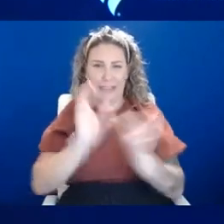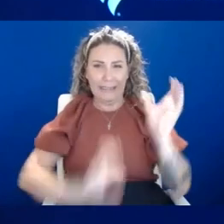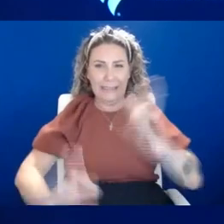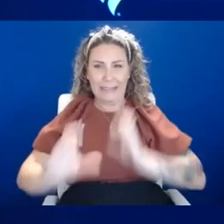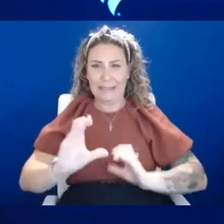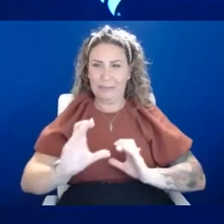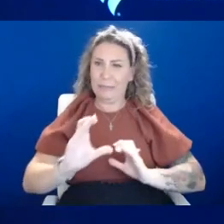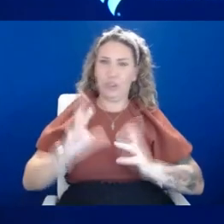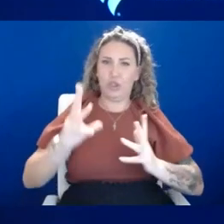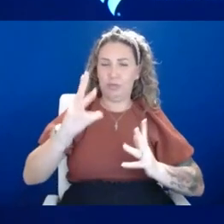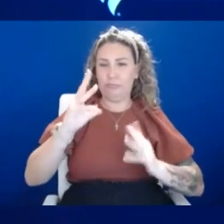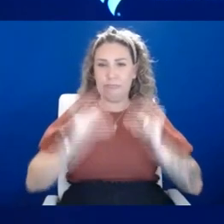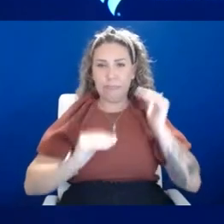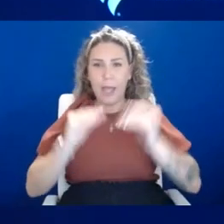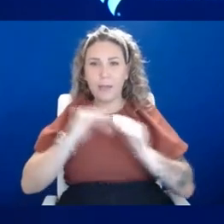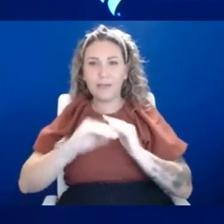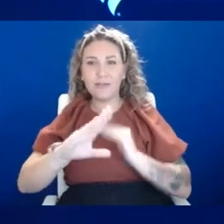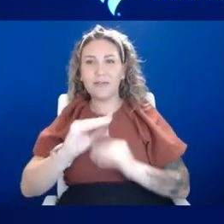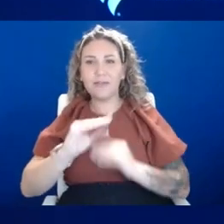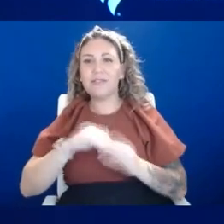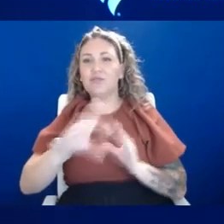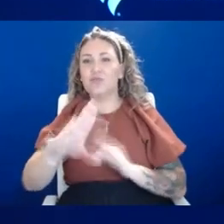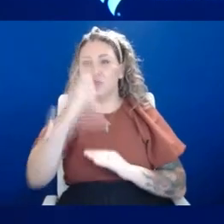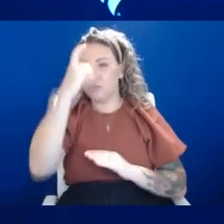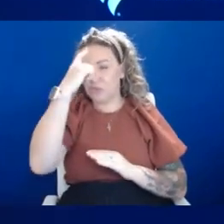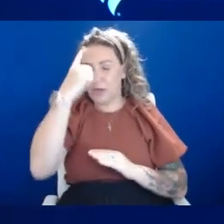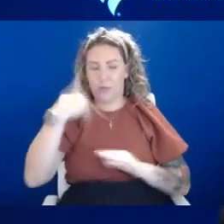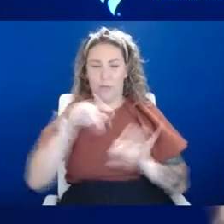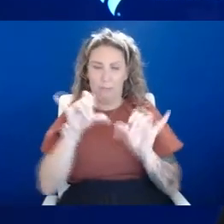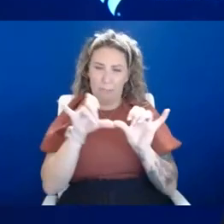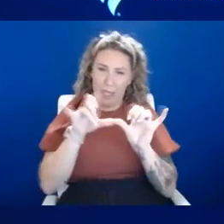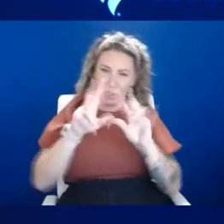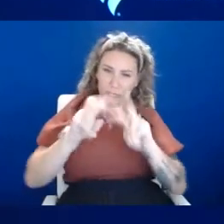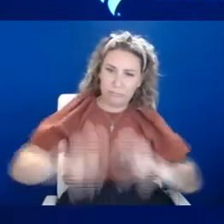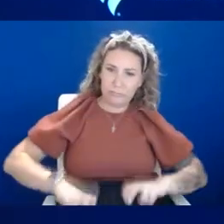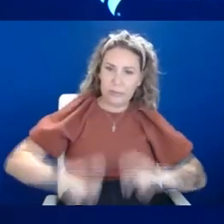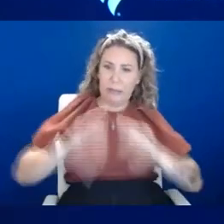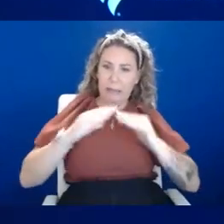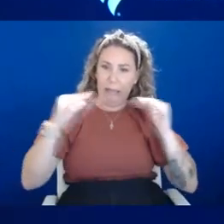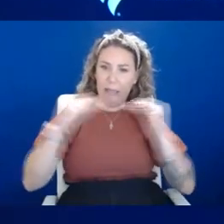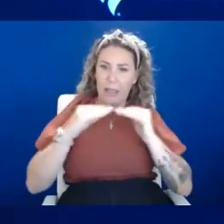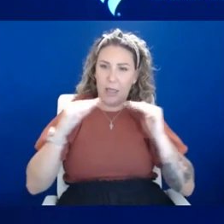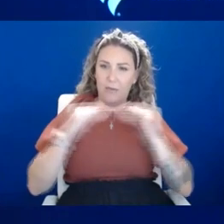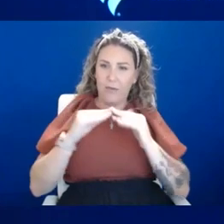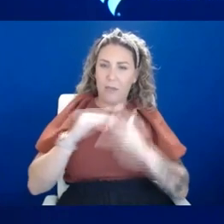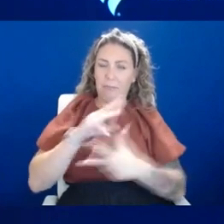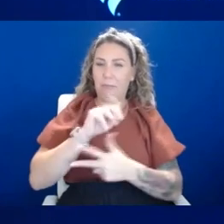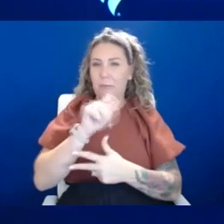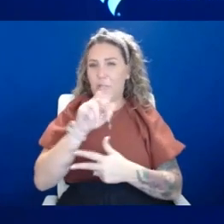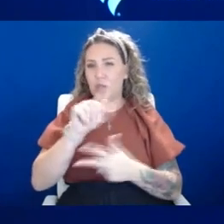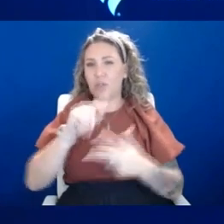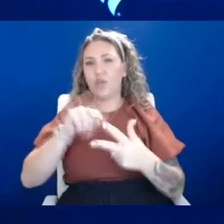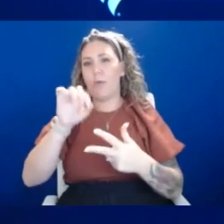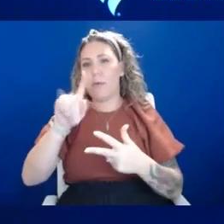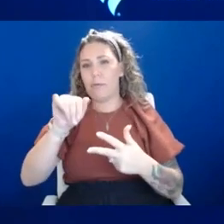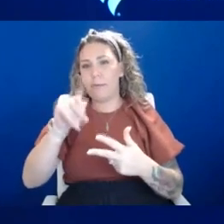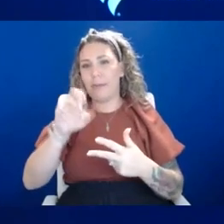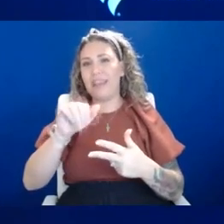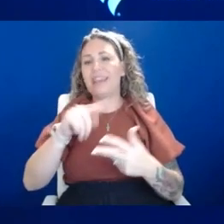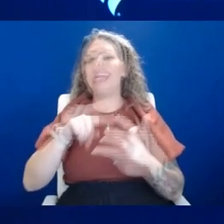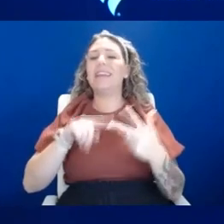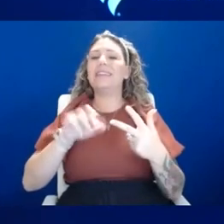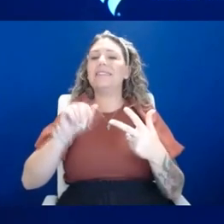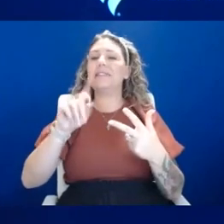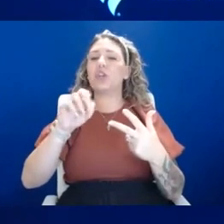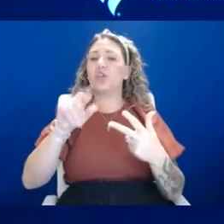we have measured and done studies that have basically looked at the level of serotonin, dopamine, norepinephrine in the brain, and those do not predict nor correlate with